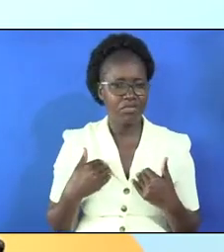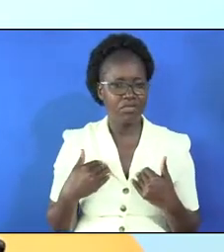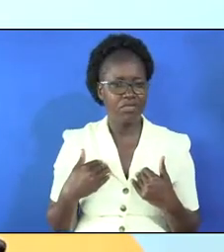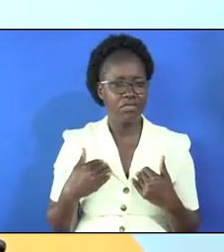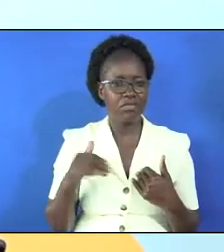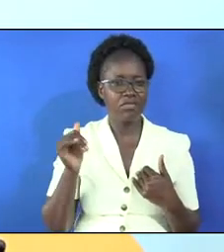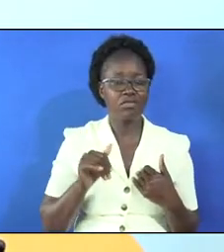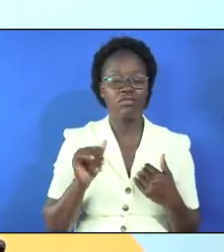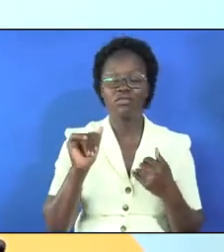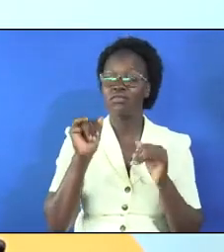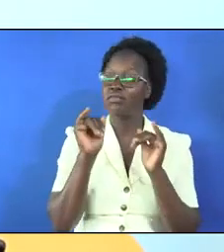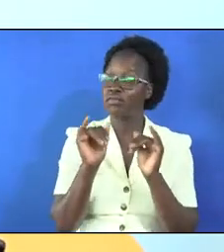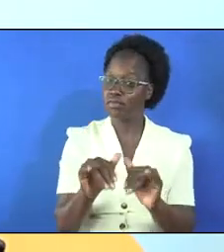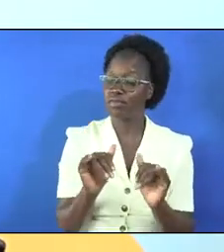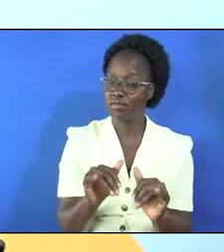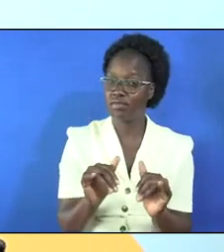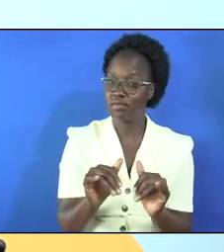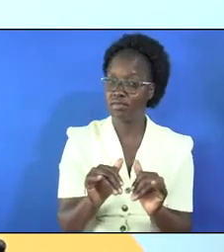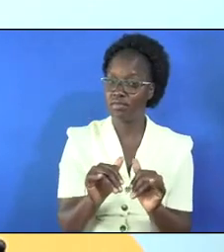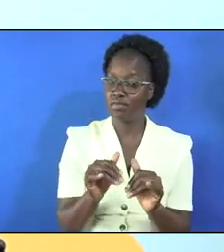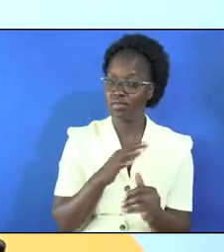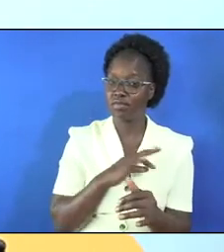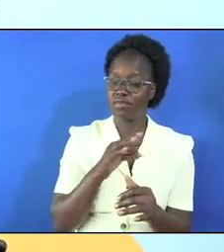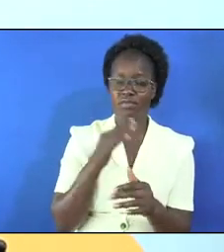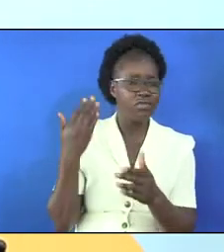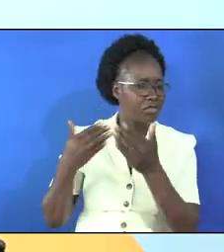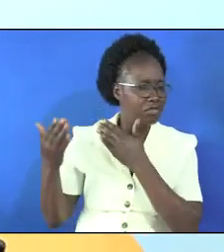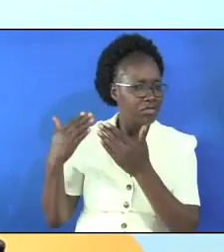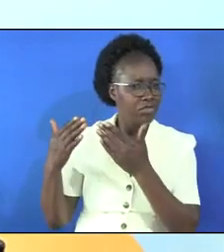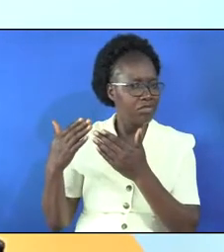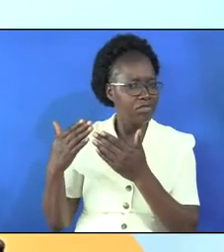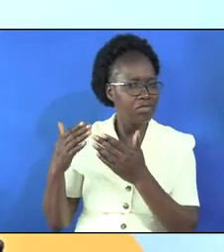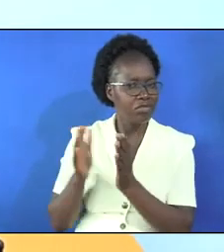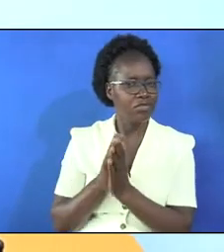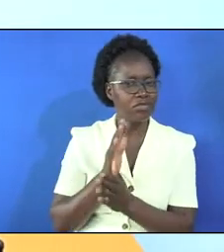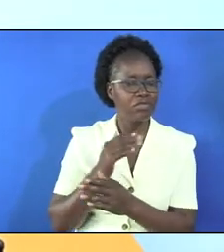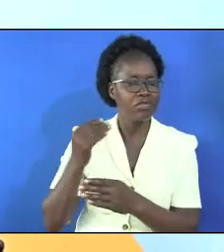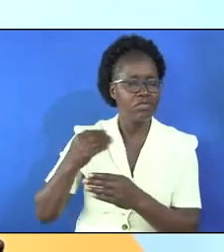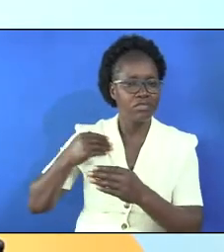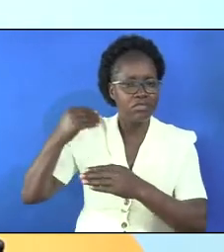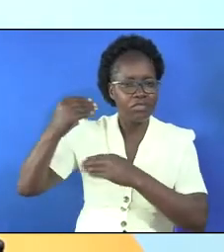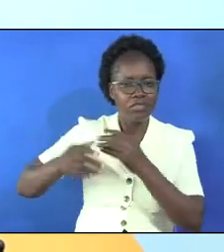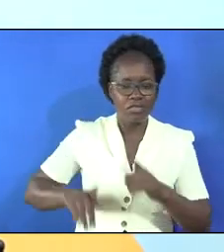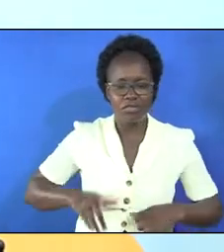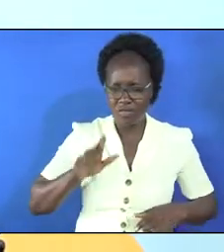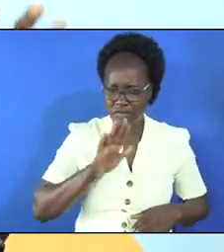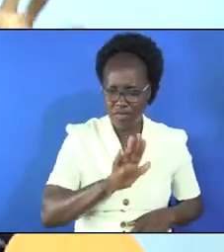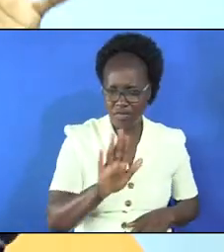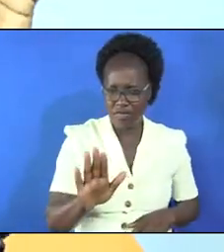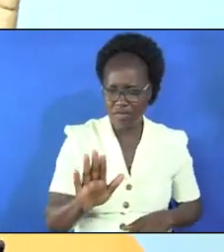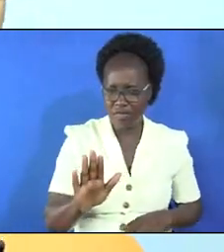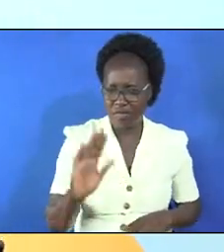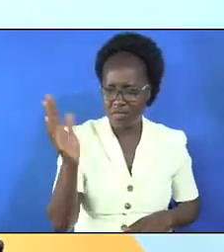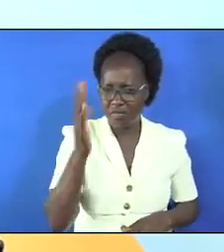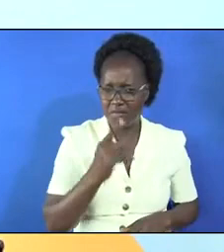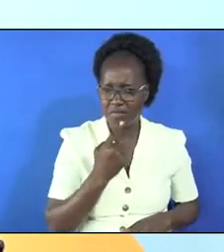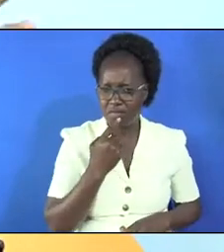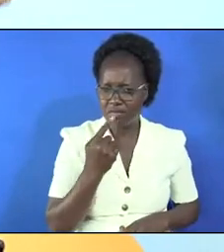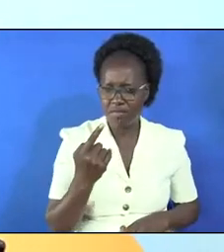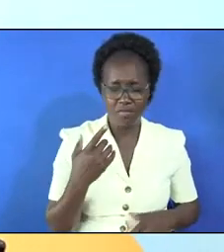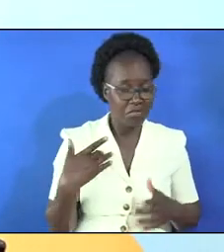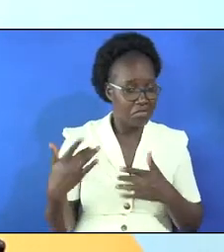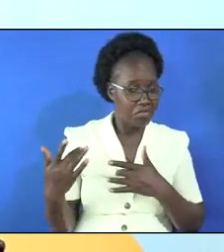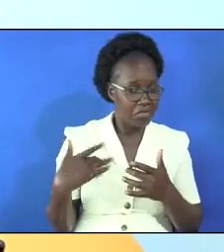that this will remain a spiritual history in the calendar of their lives they were not even